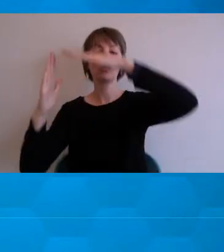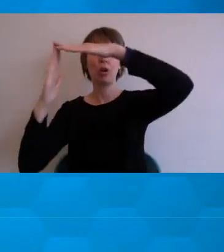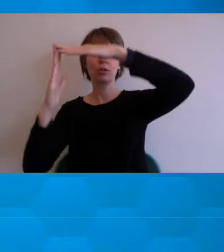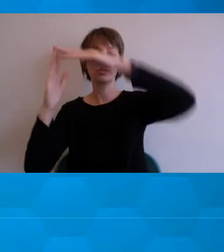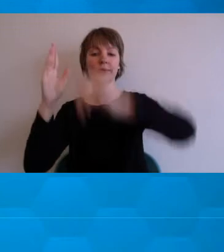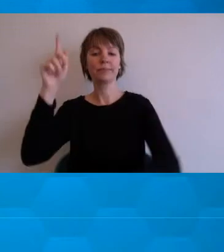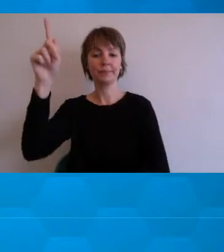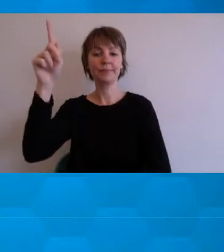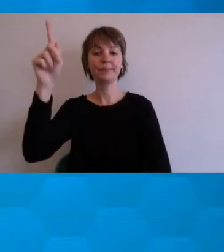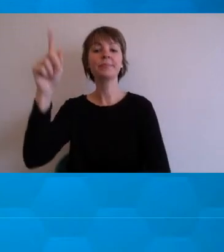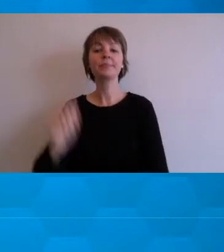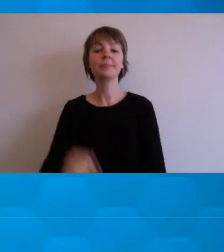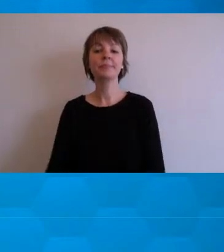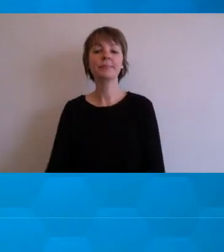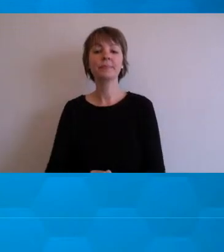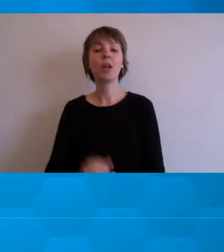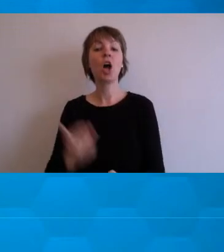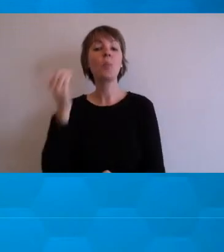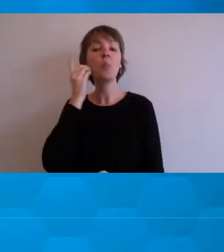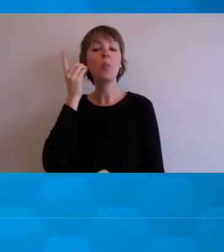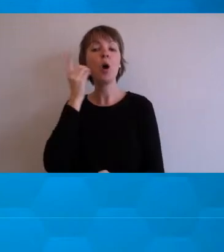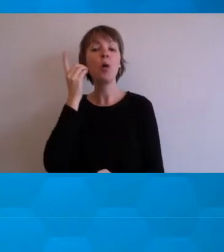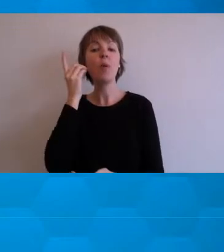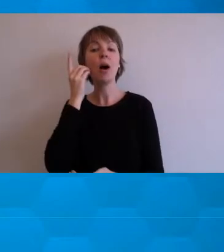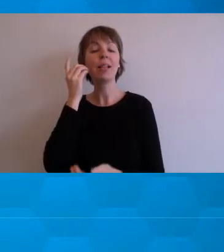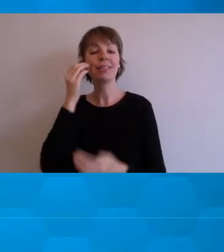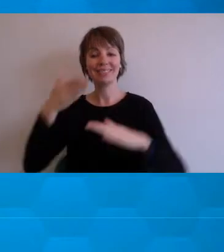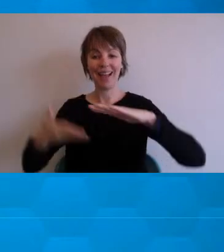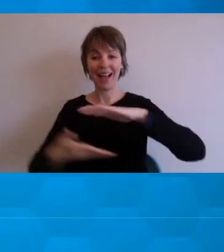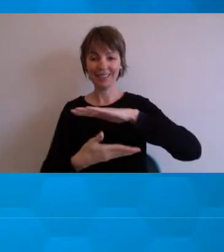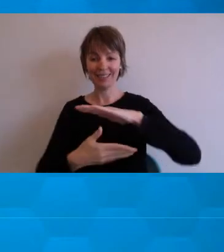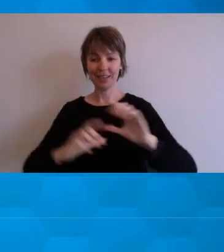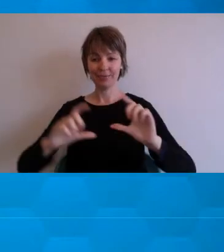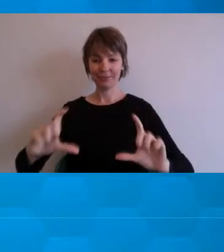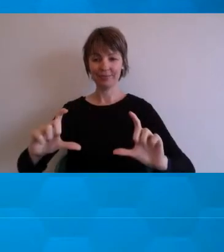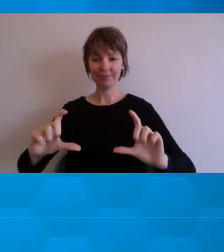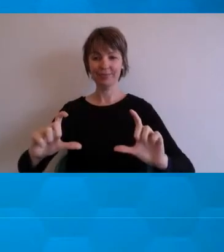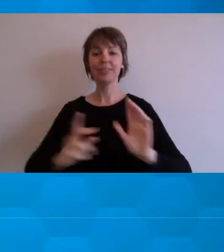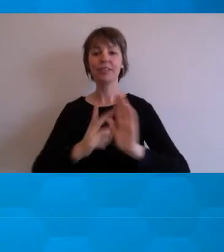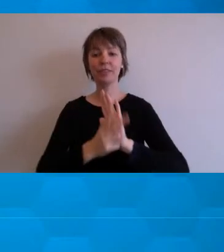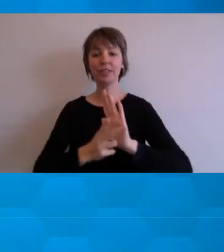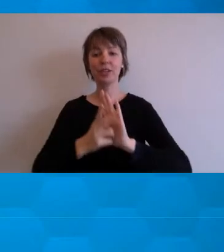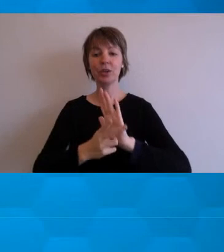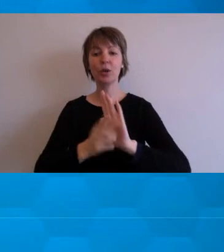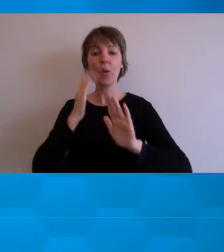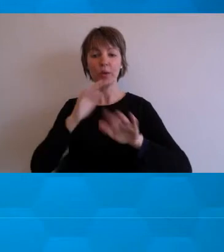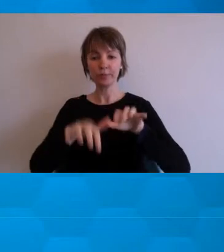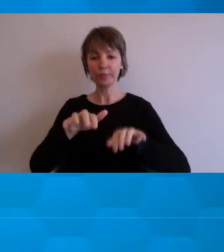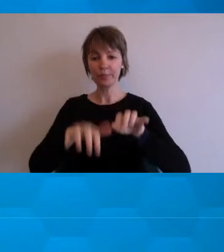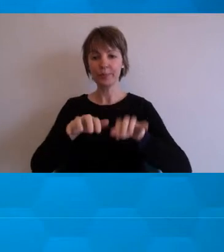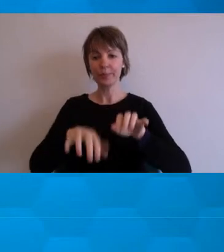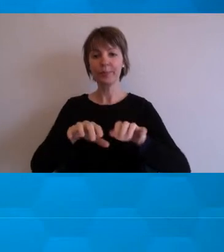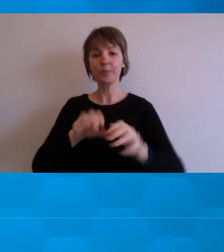On a mobile device, it's directly under the video. And if you post your questions, they'll be passed on to the presenters. After